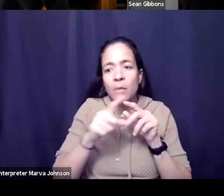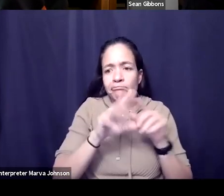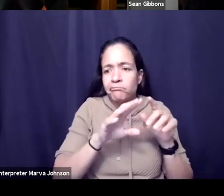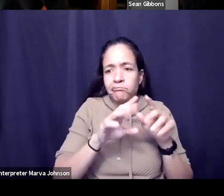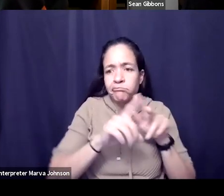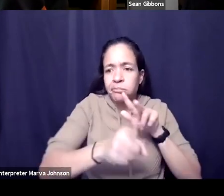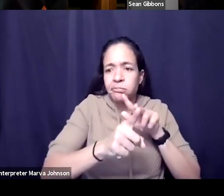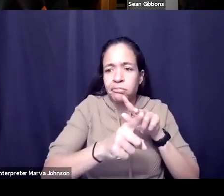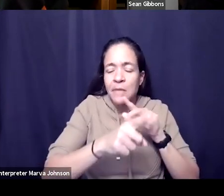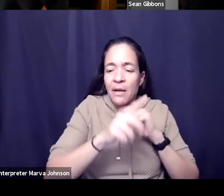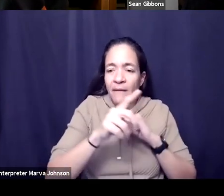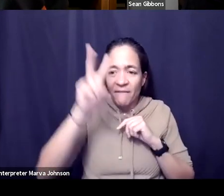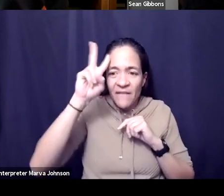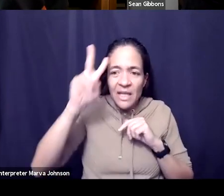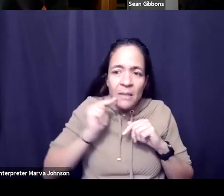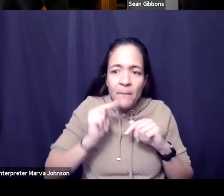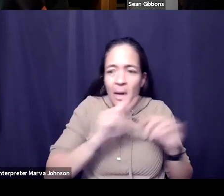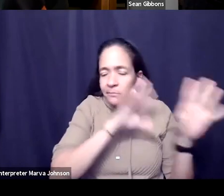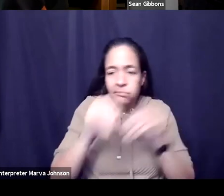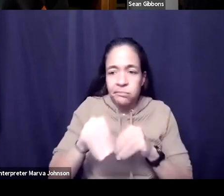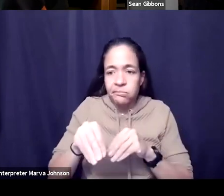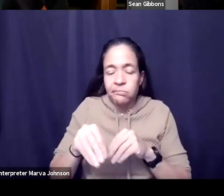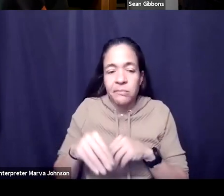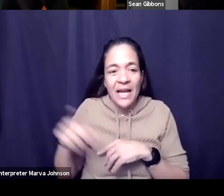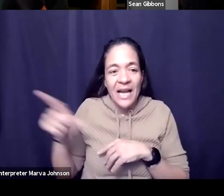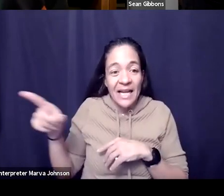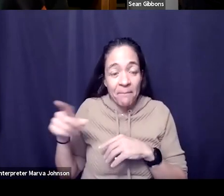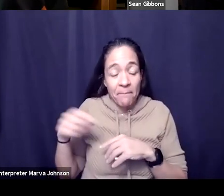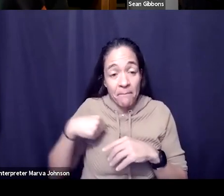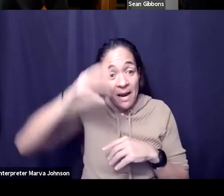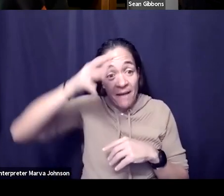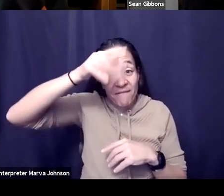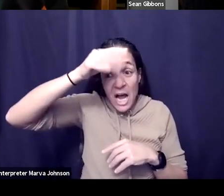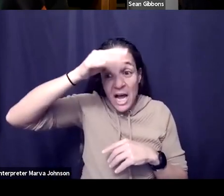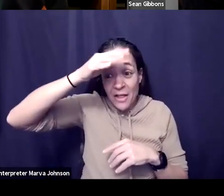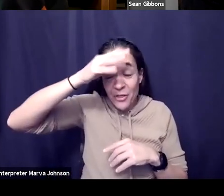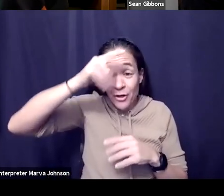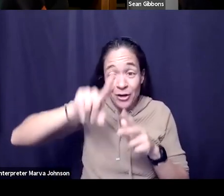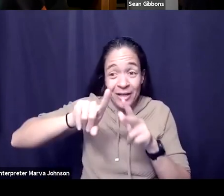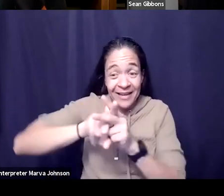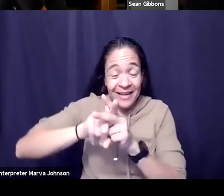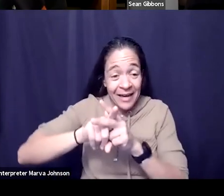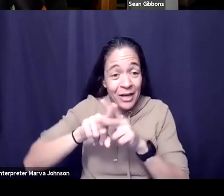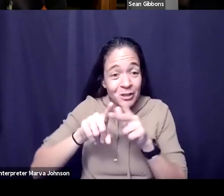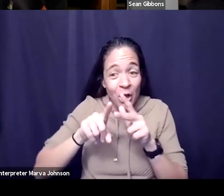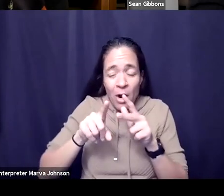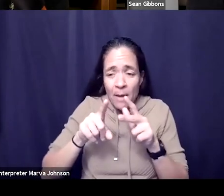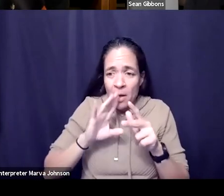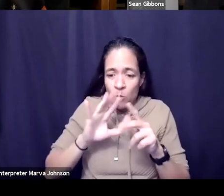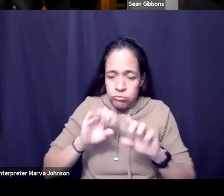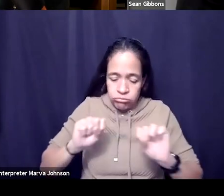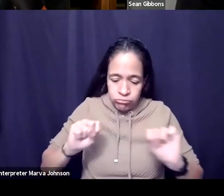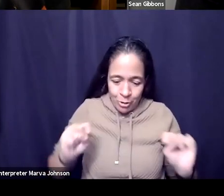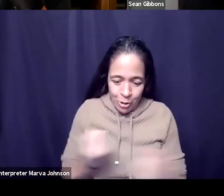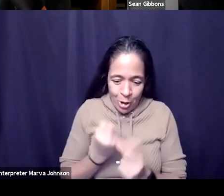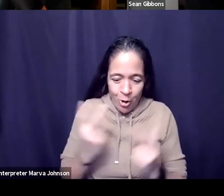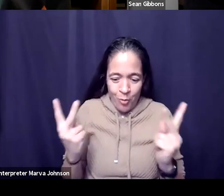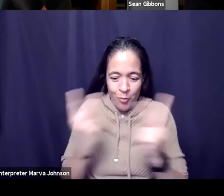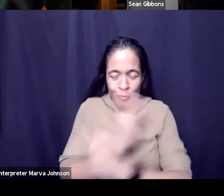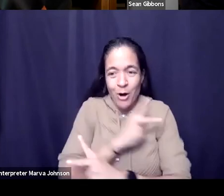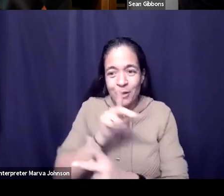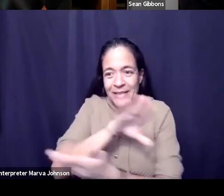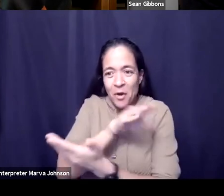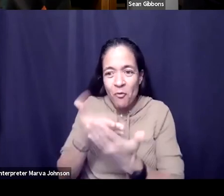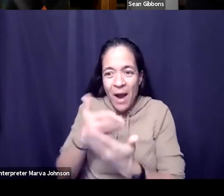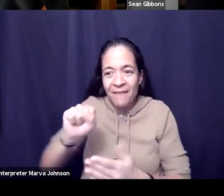you can imagine my father walking off with like a thin t-shirt saying this is the coldest i have ever been in my entire life as he arrived in san diego